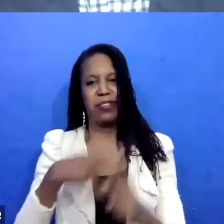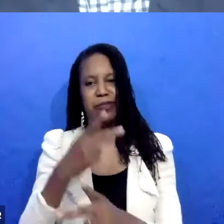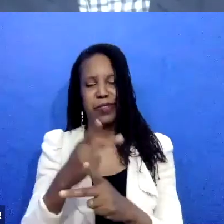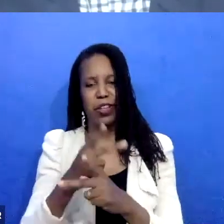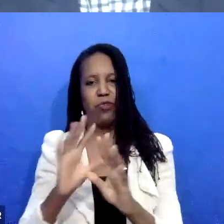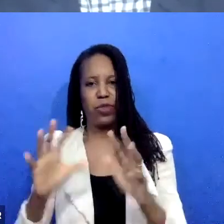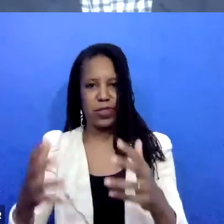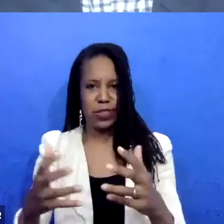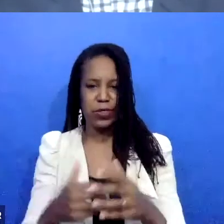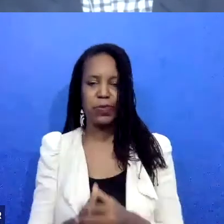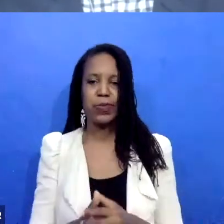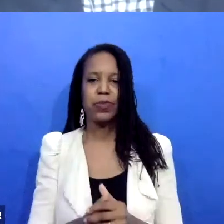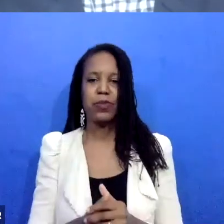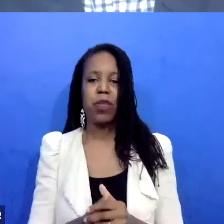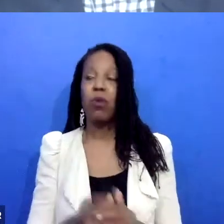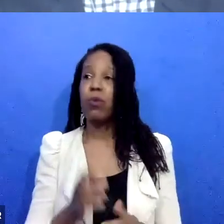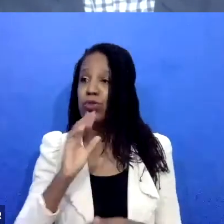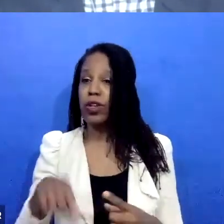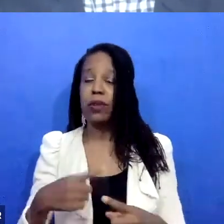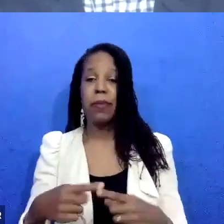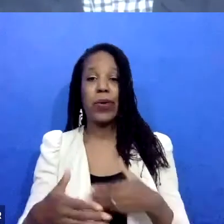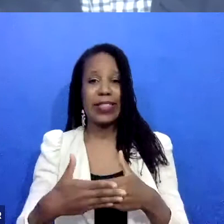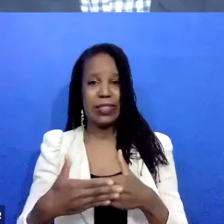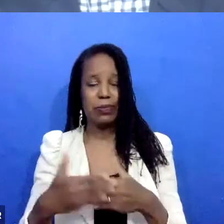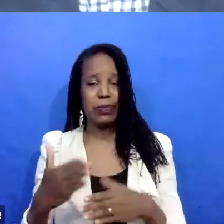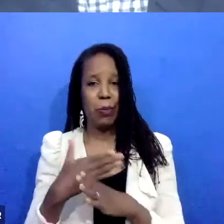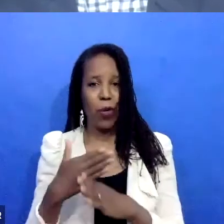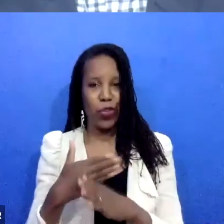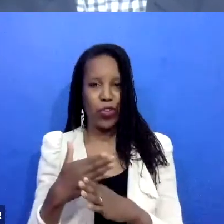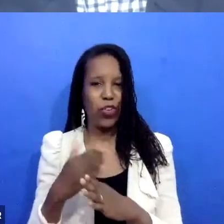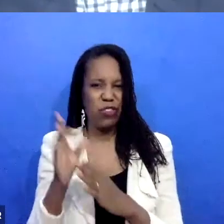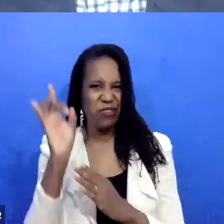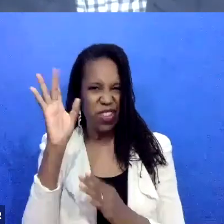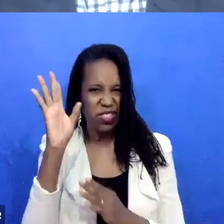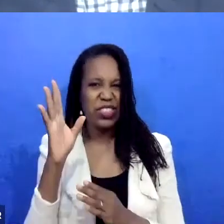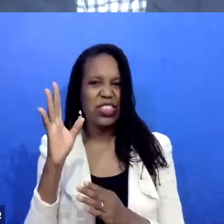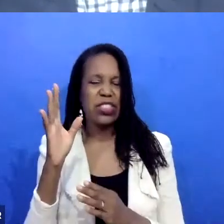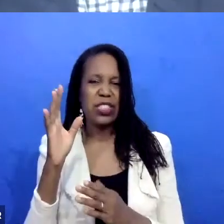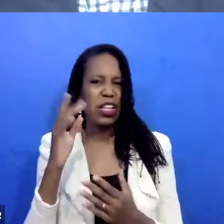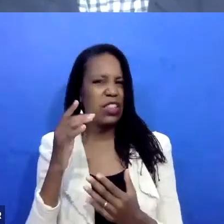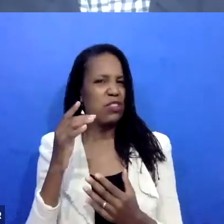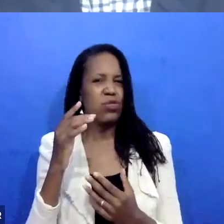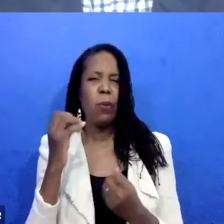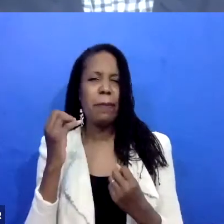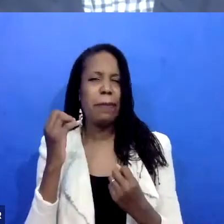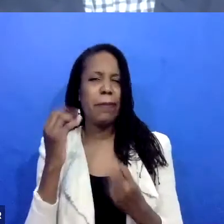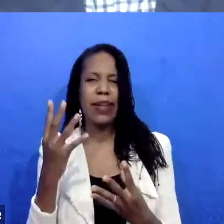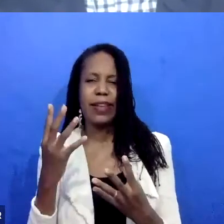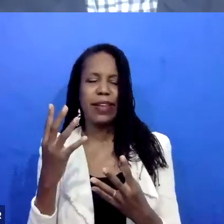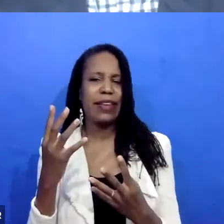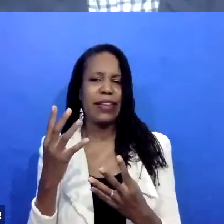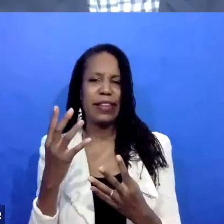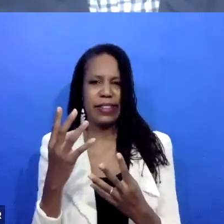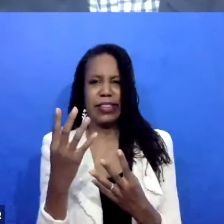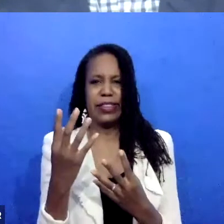is so much that I still utilize to this day from my time as a